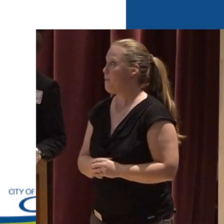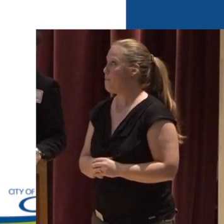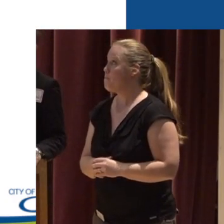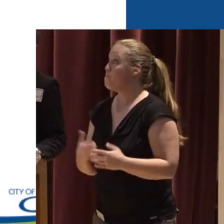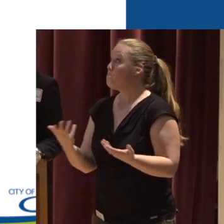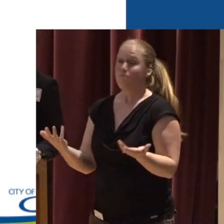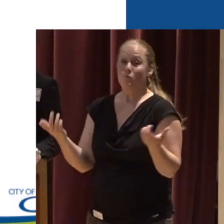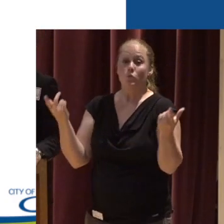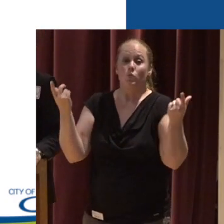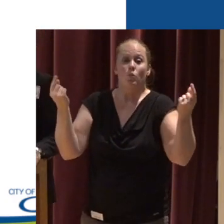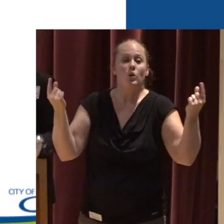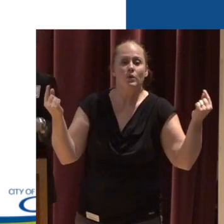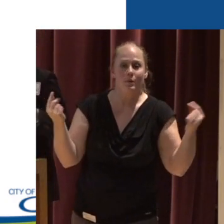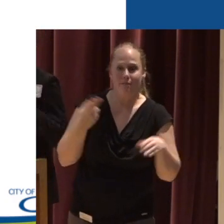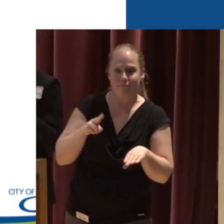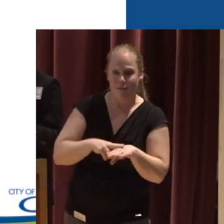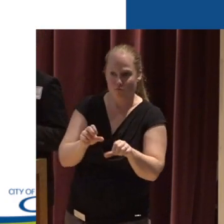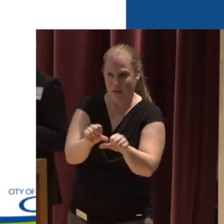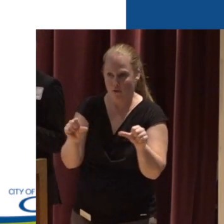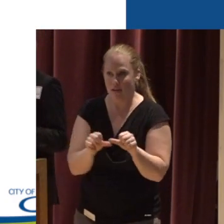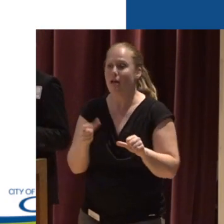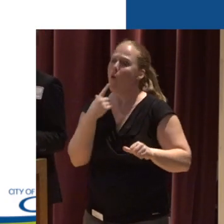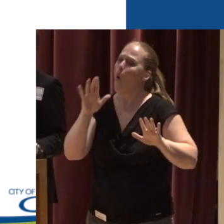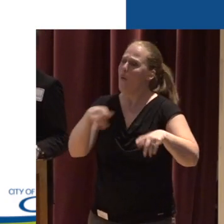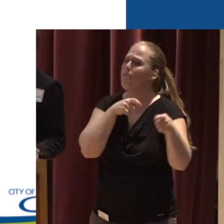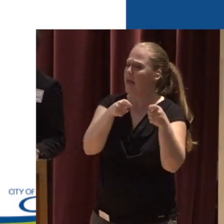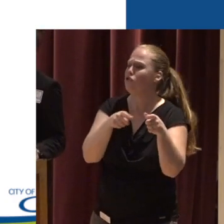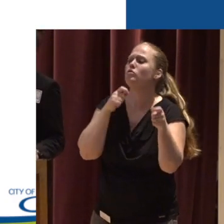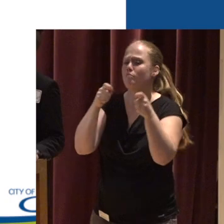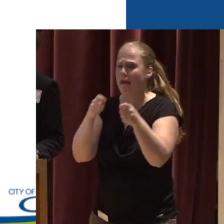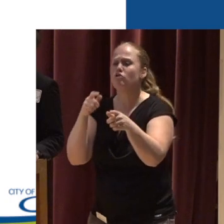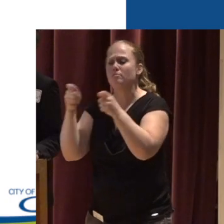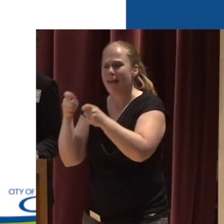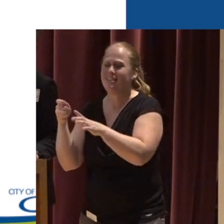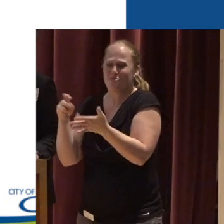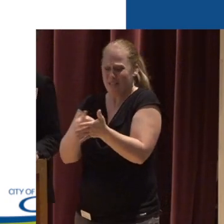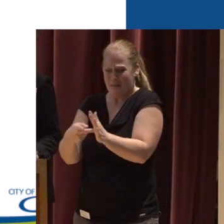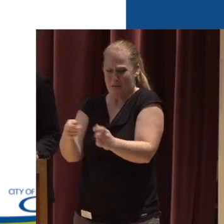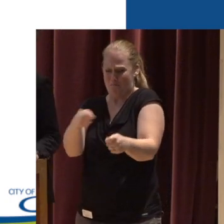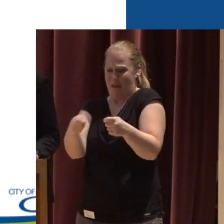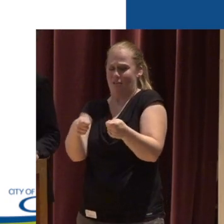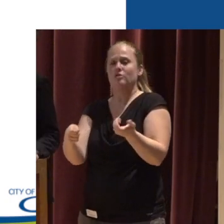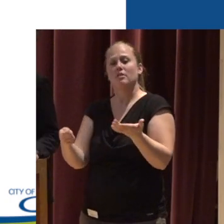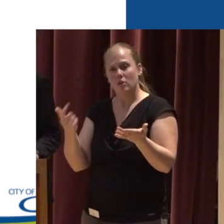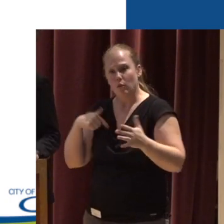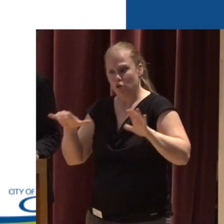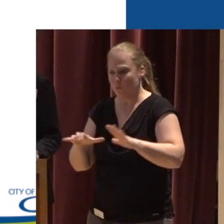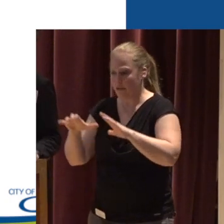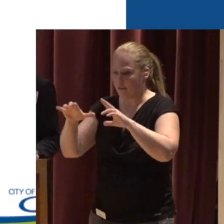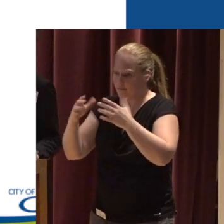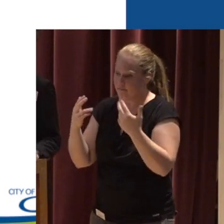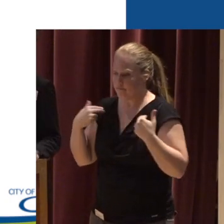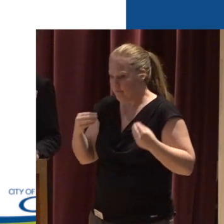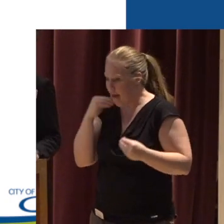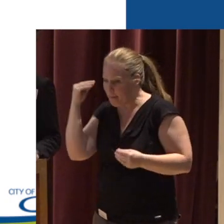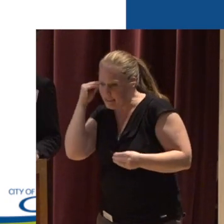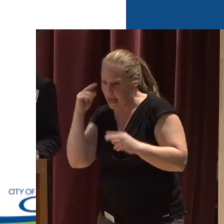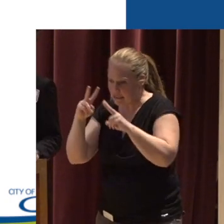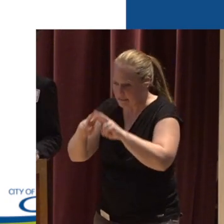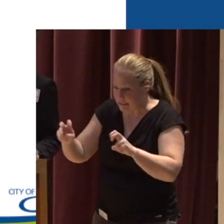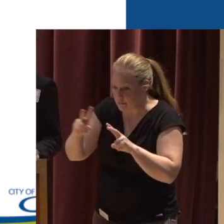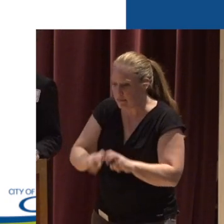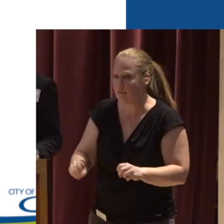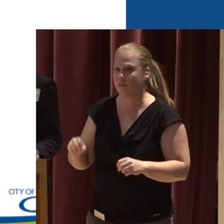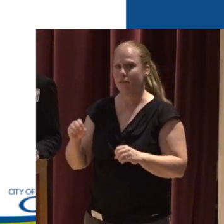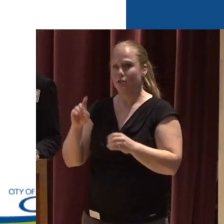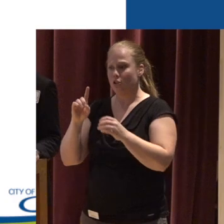So what are we doing in these natural areas? I keep saying we're managing We're managing We are doing habitat assessments And wildlife surveys We